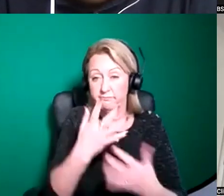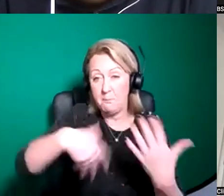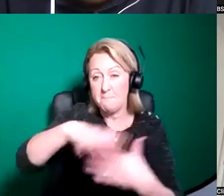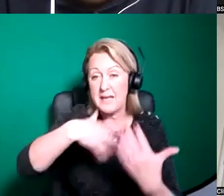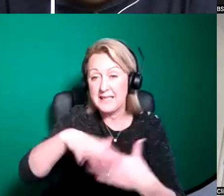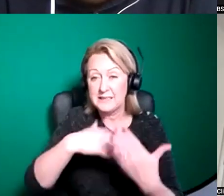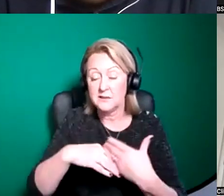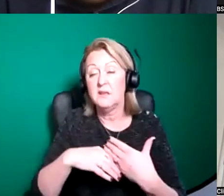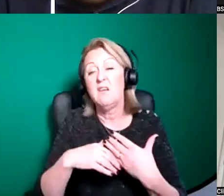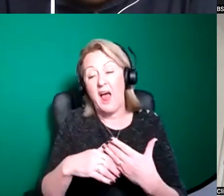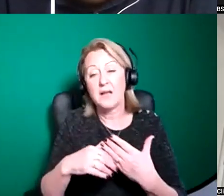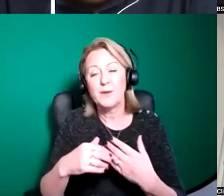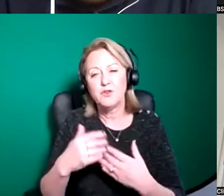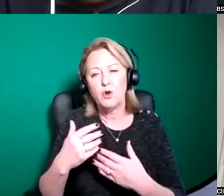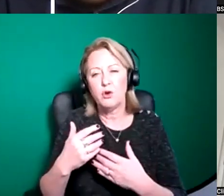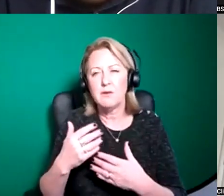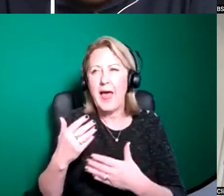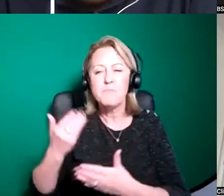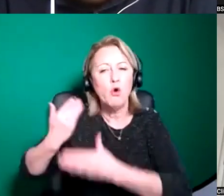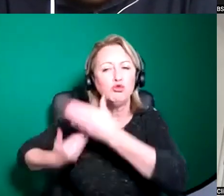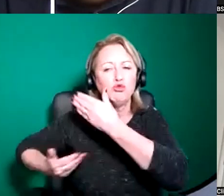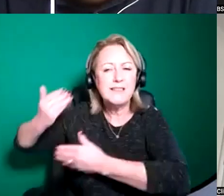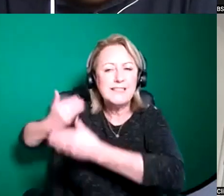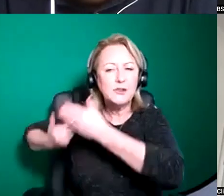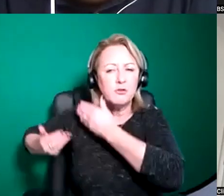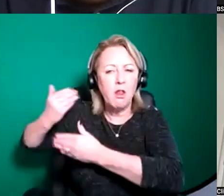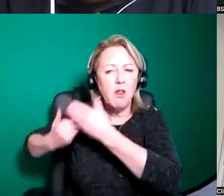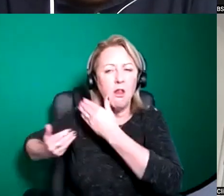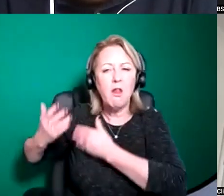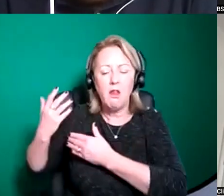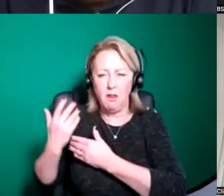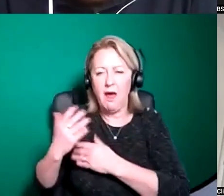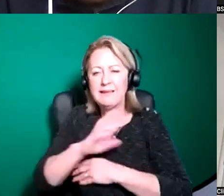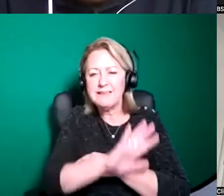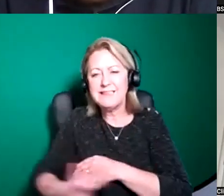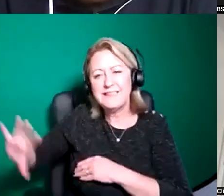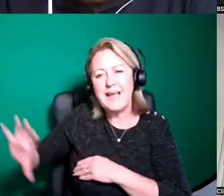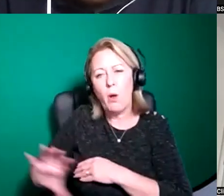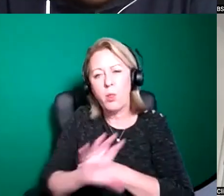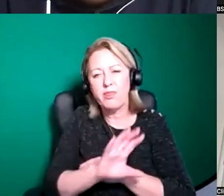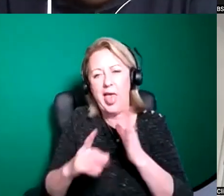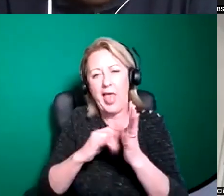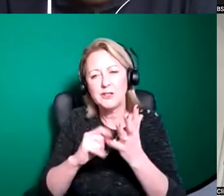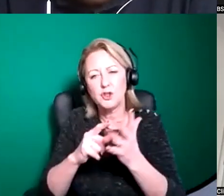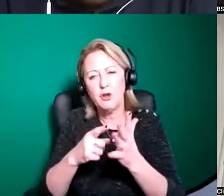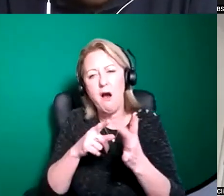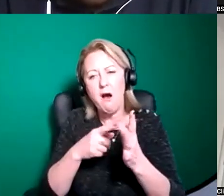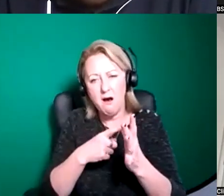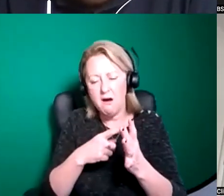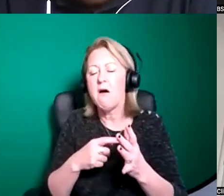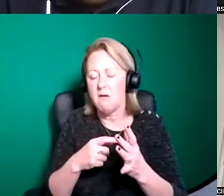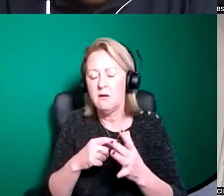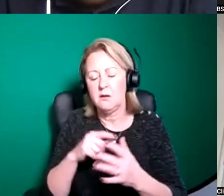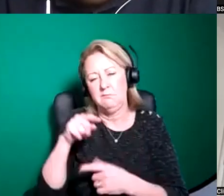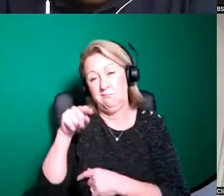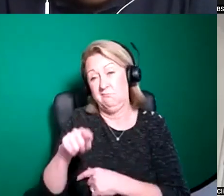traditional more traditionalish um south asian dance i mean life of clay was a mix of salvation dance and